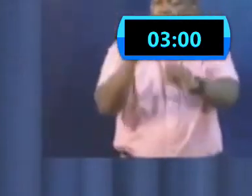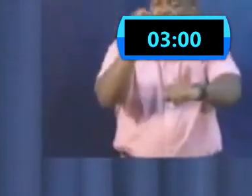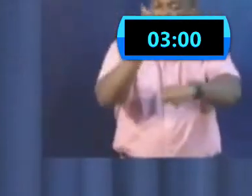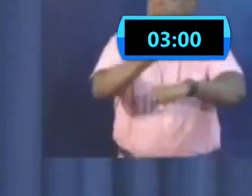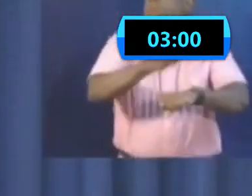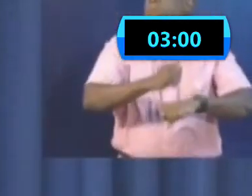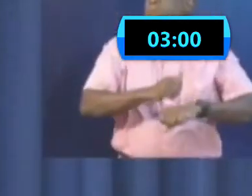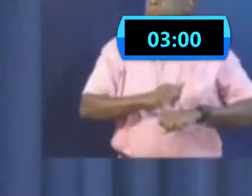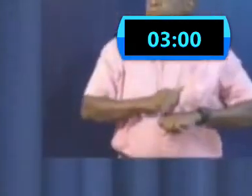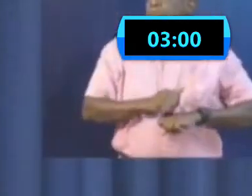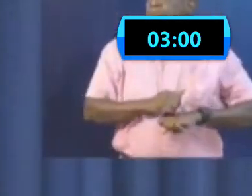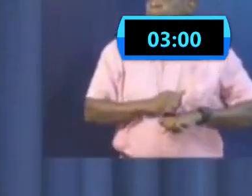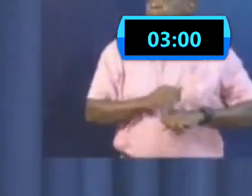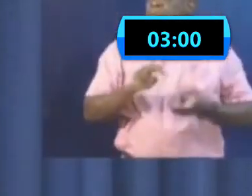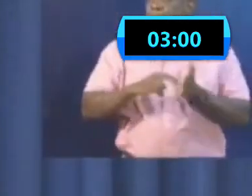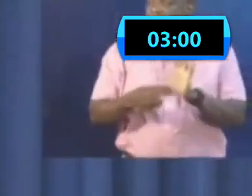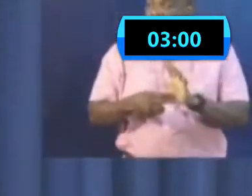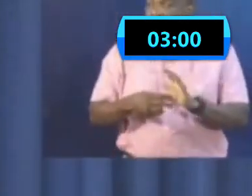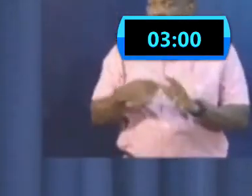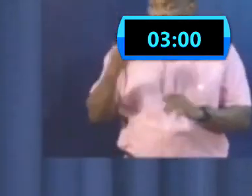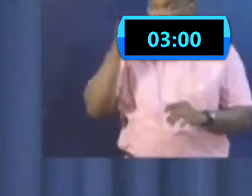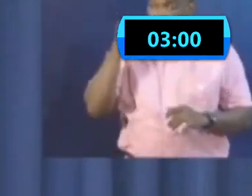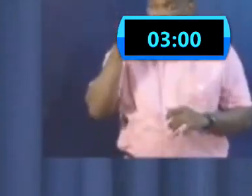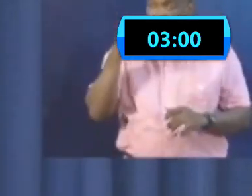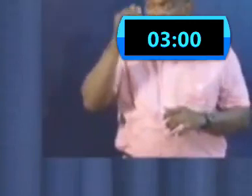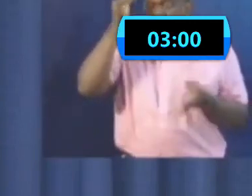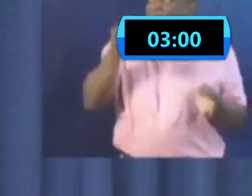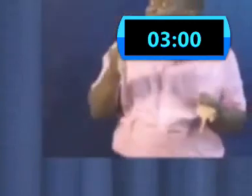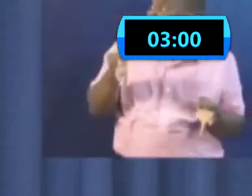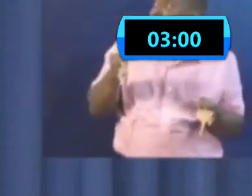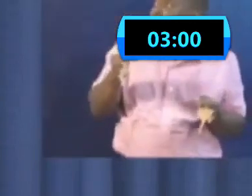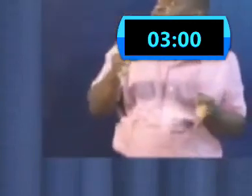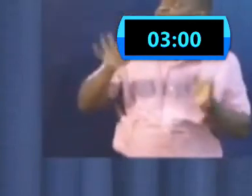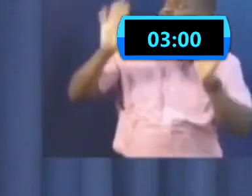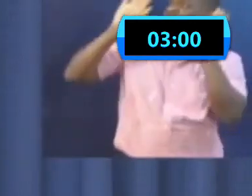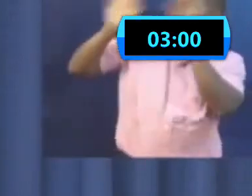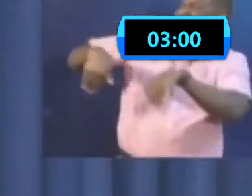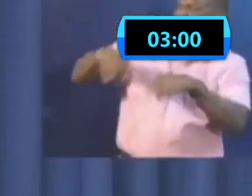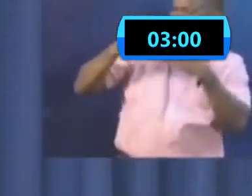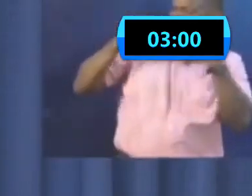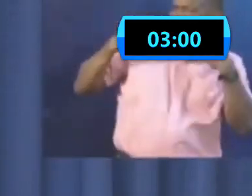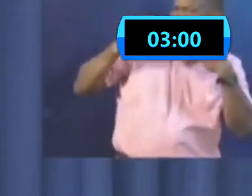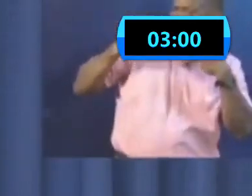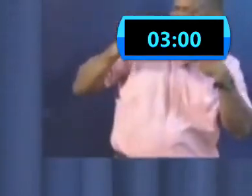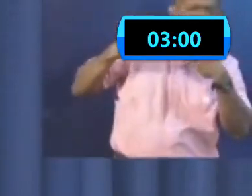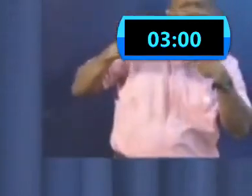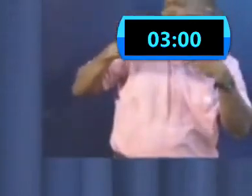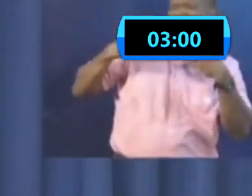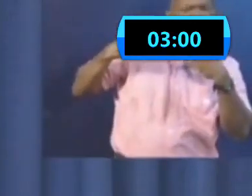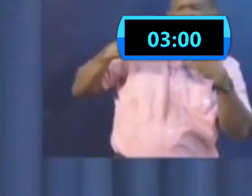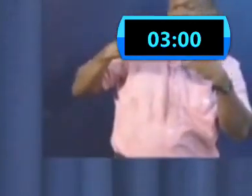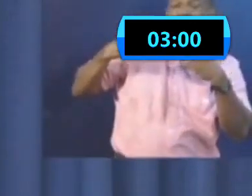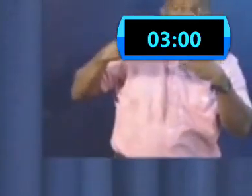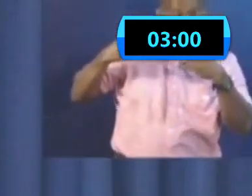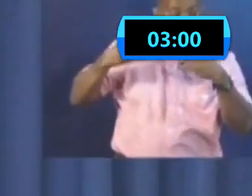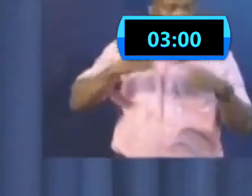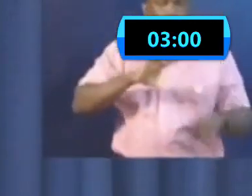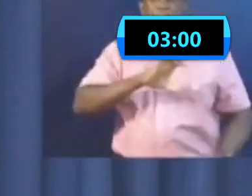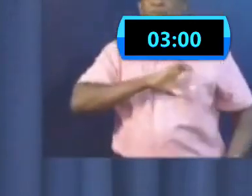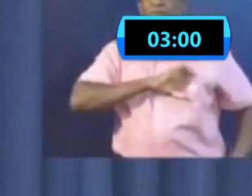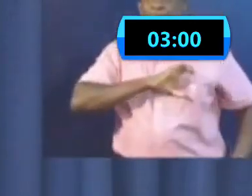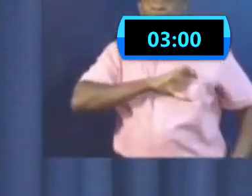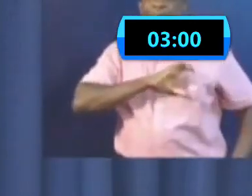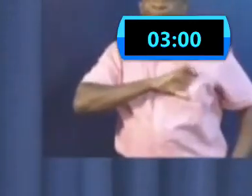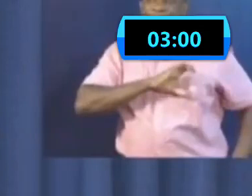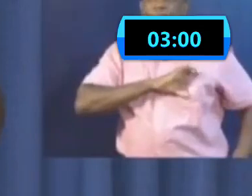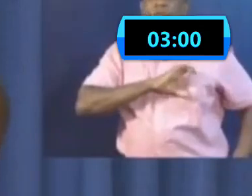required, this population is required to respond to this virus by controlling our personal emissions. And of course, inhalations.